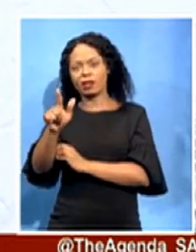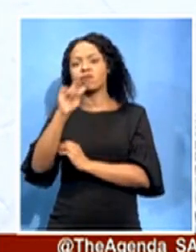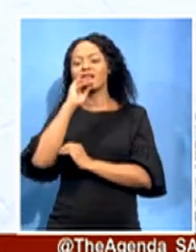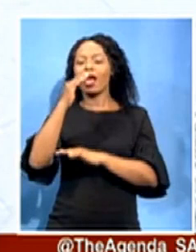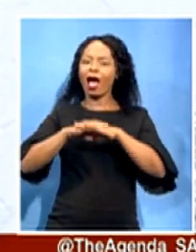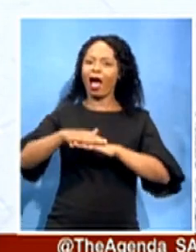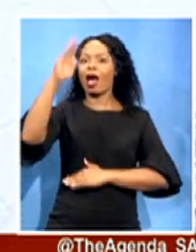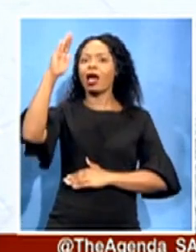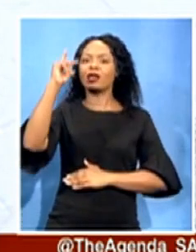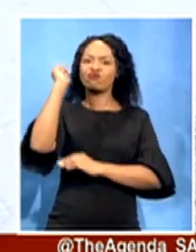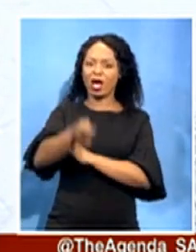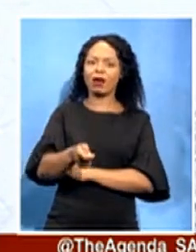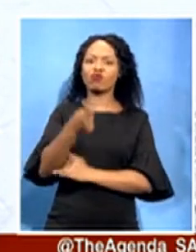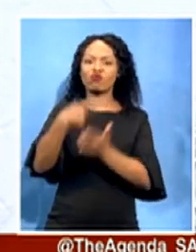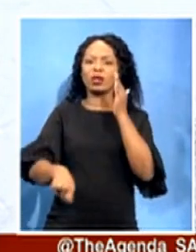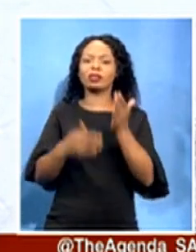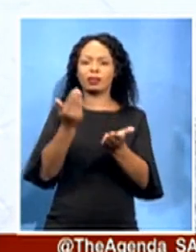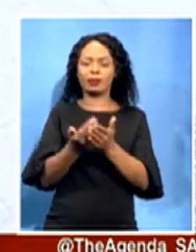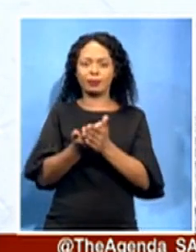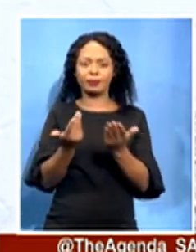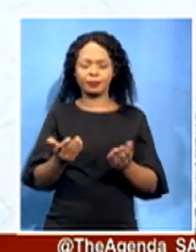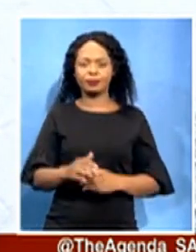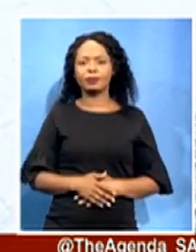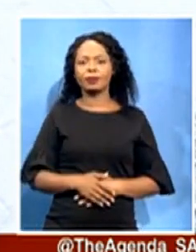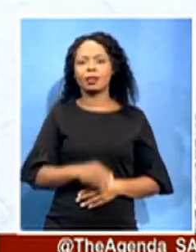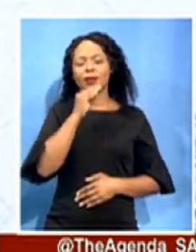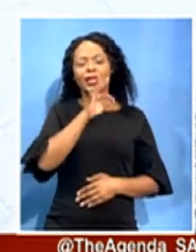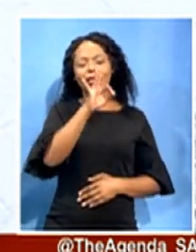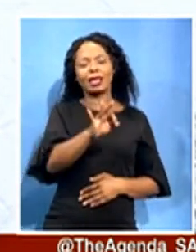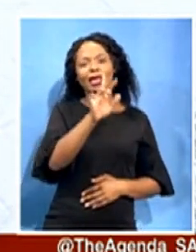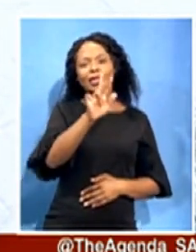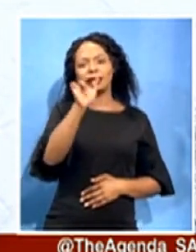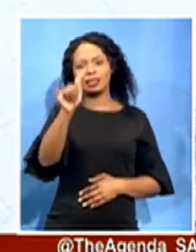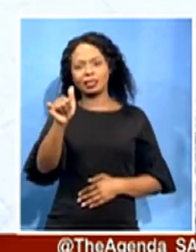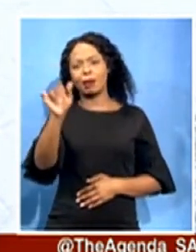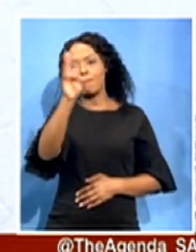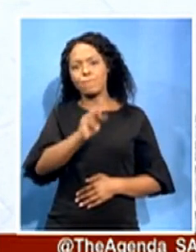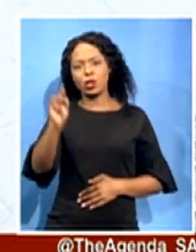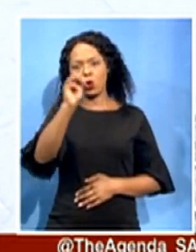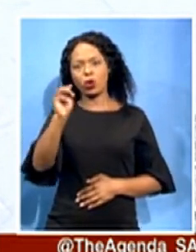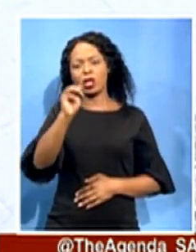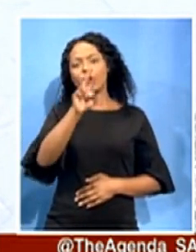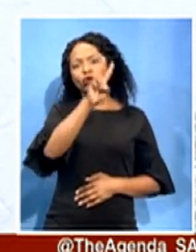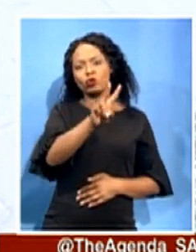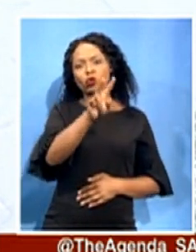approximately $386,263,555.